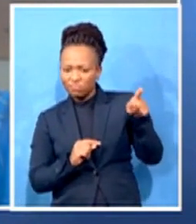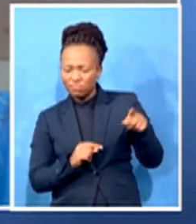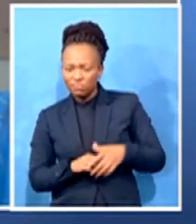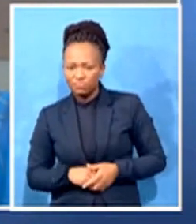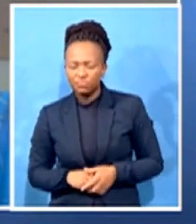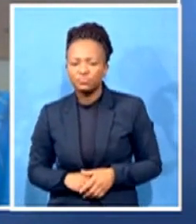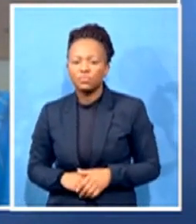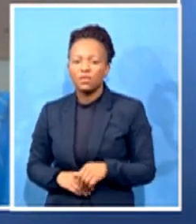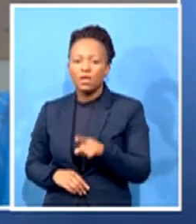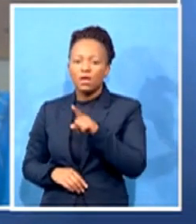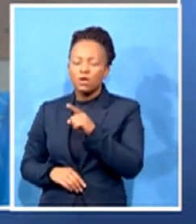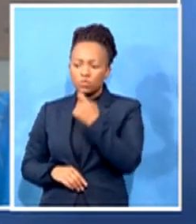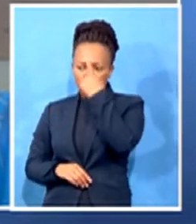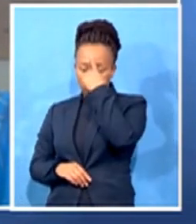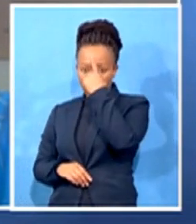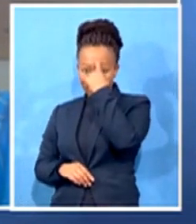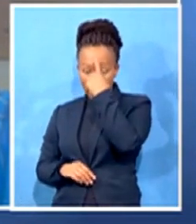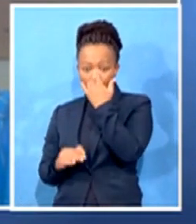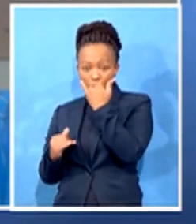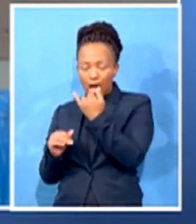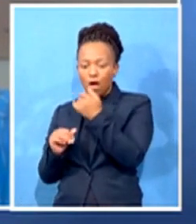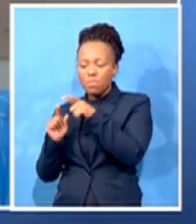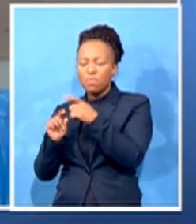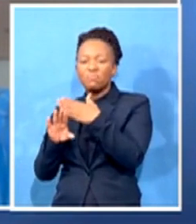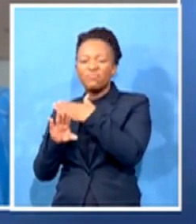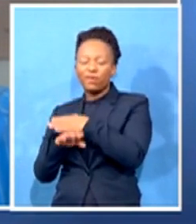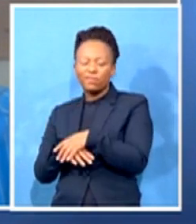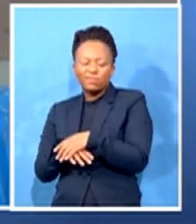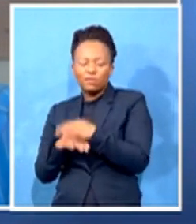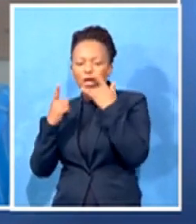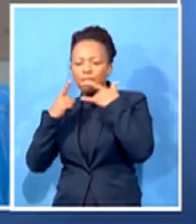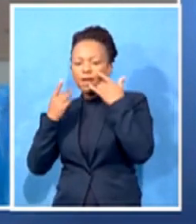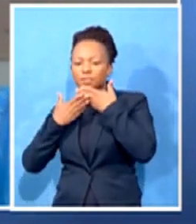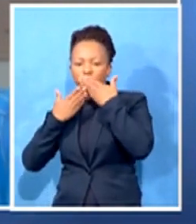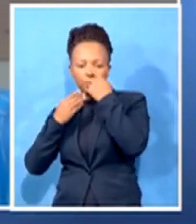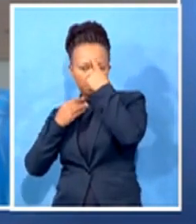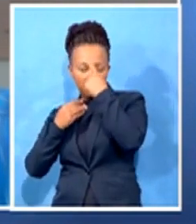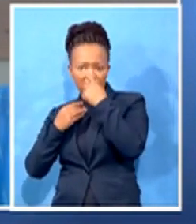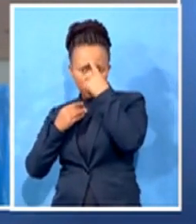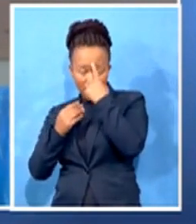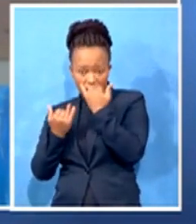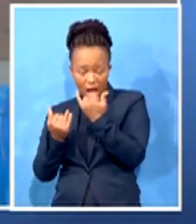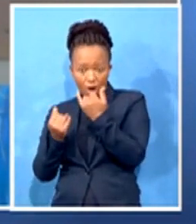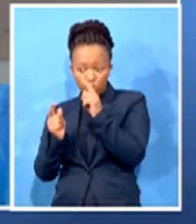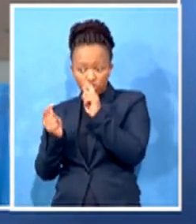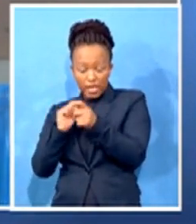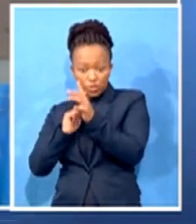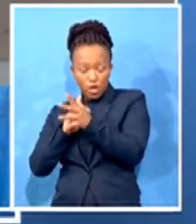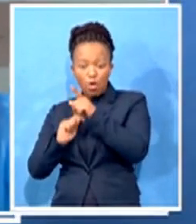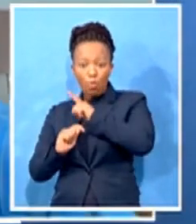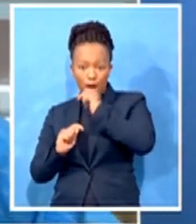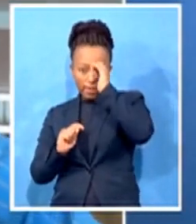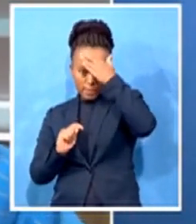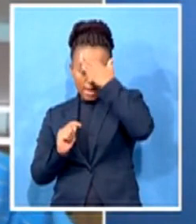change their behavior after this latest development with the president? Well, I think that the what you see